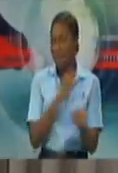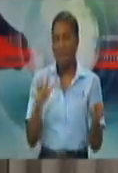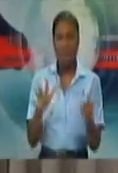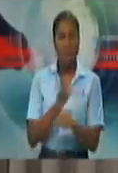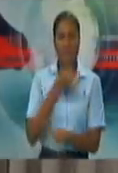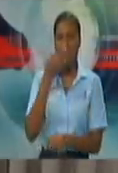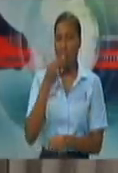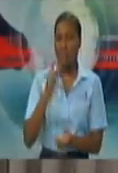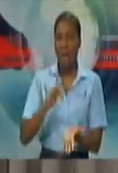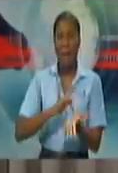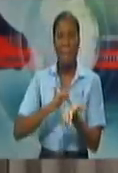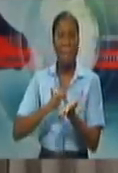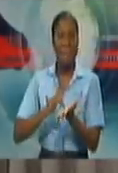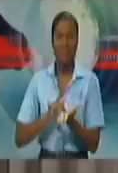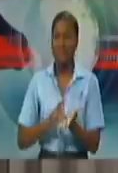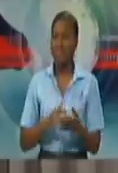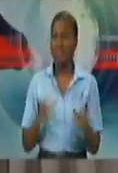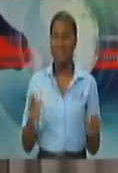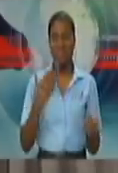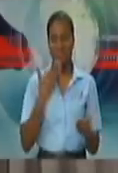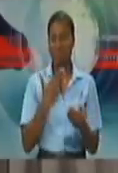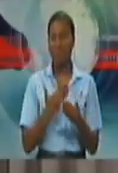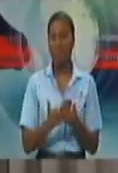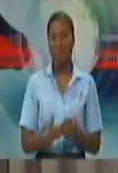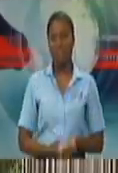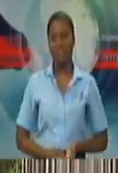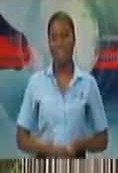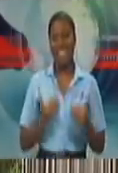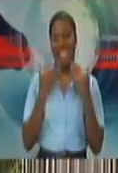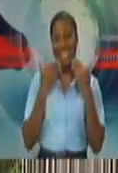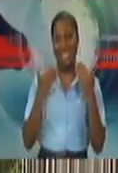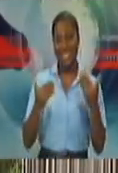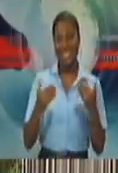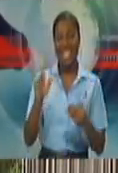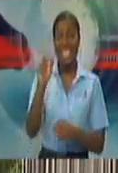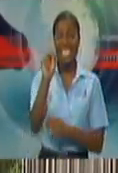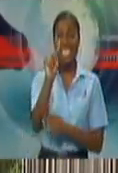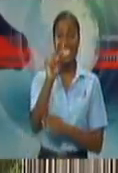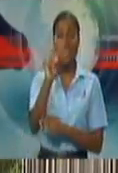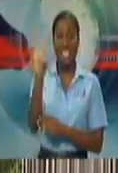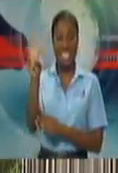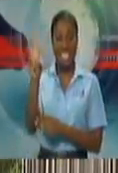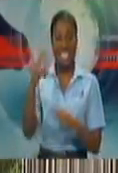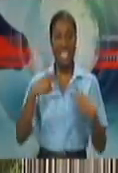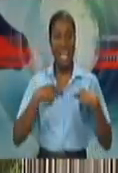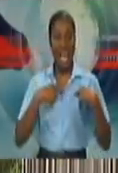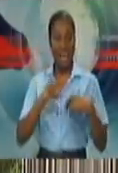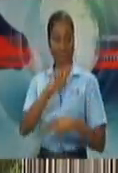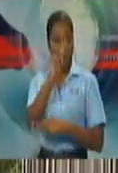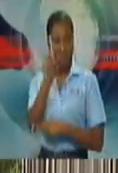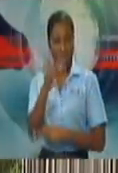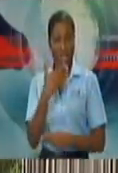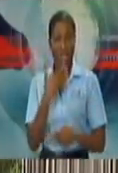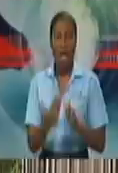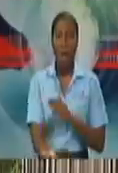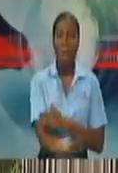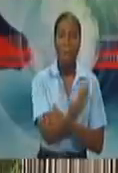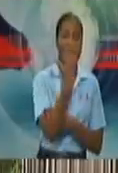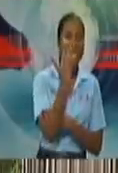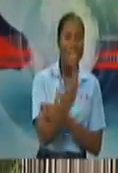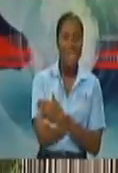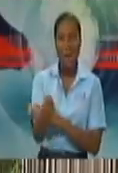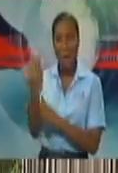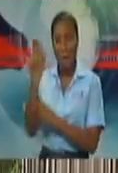items, we've been having a good flow. Thank you. TV6. Good morning, everyone. Urbushi from